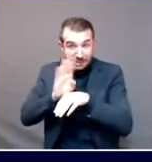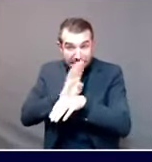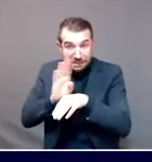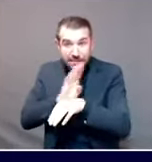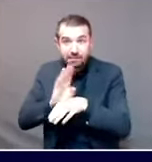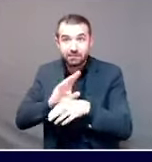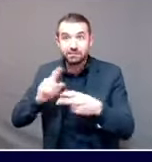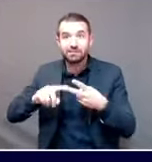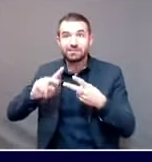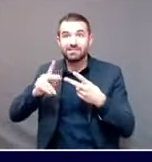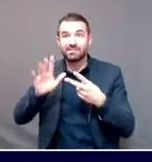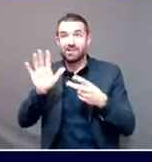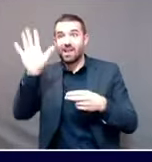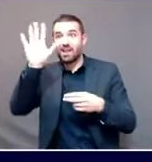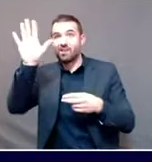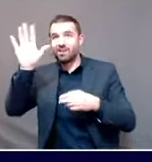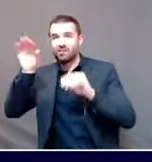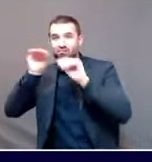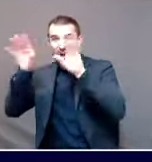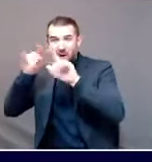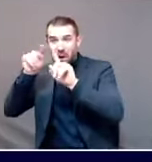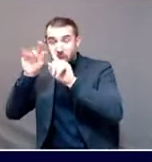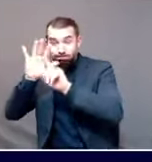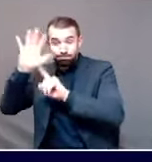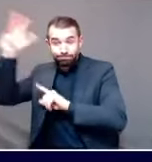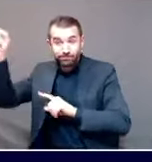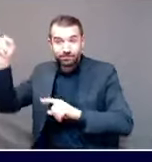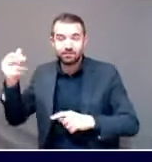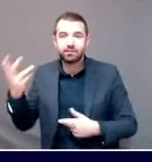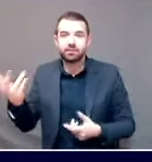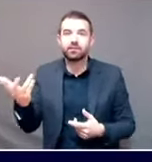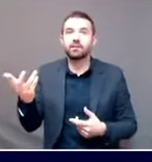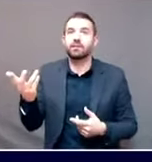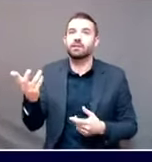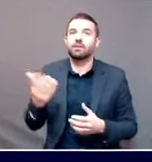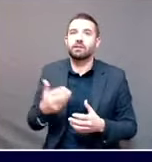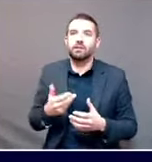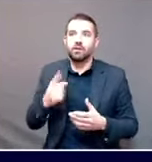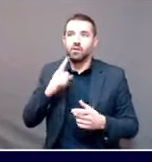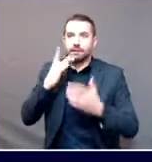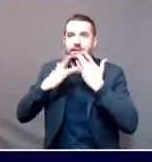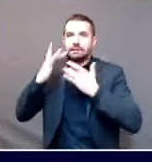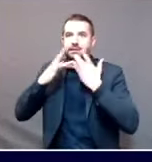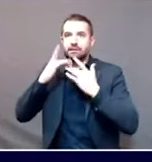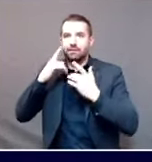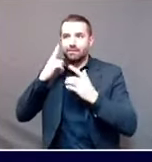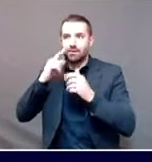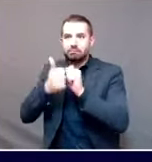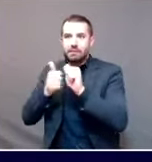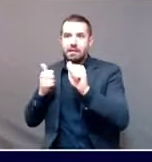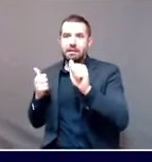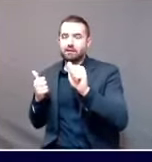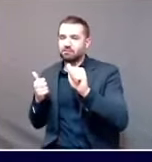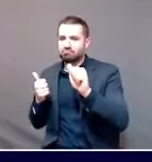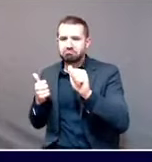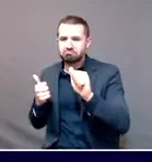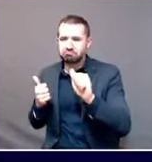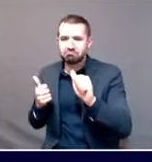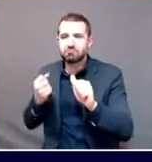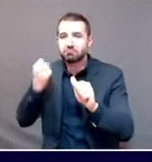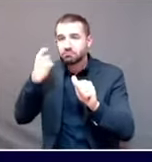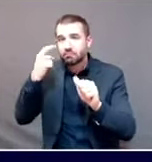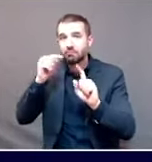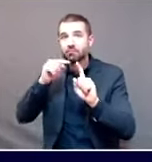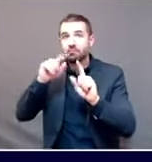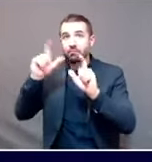demand for our testing capacity, but for the most part, we feel as though we've built sufficient capacity, but it